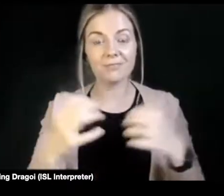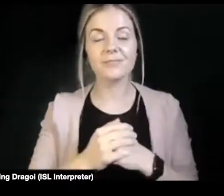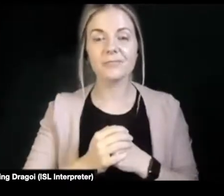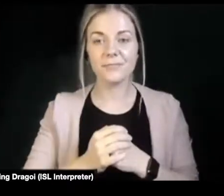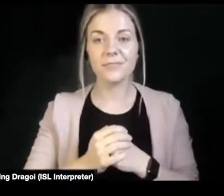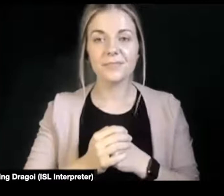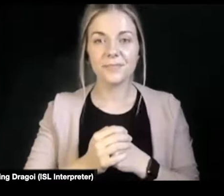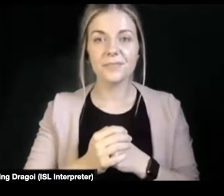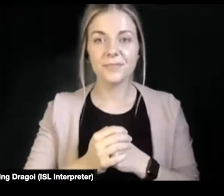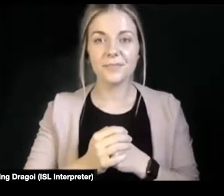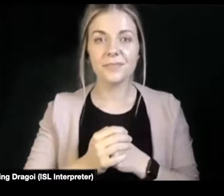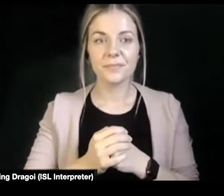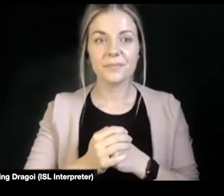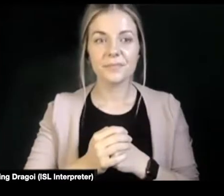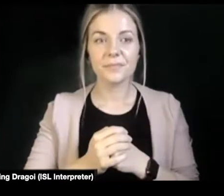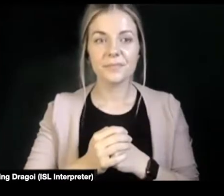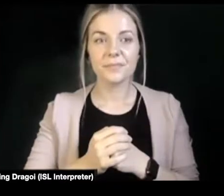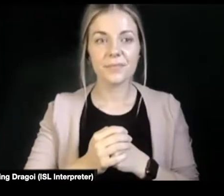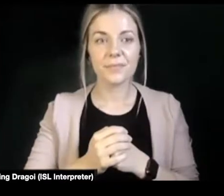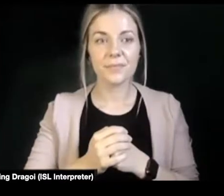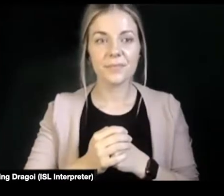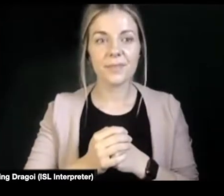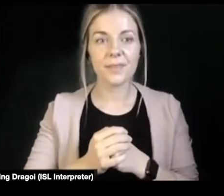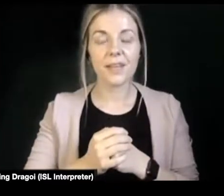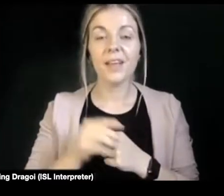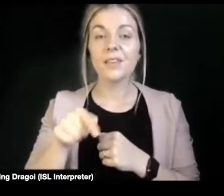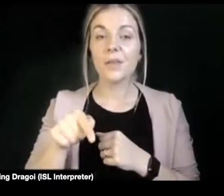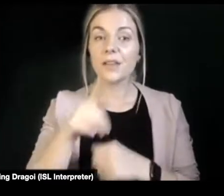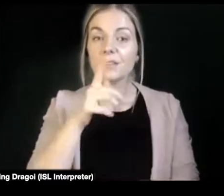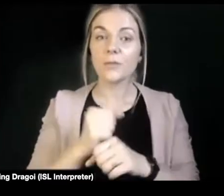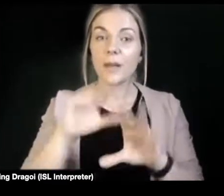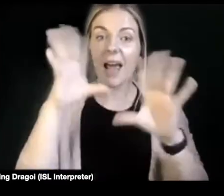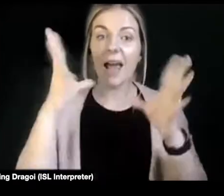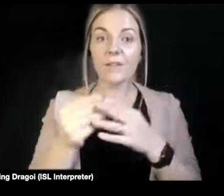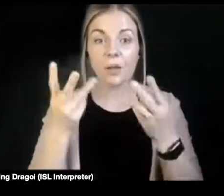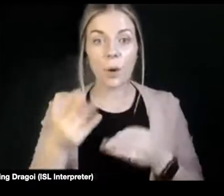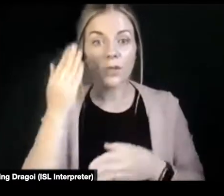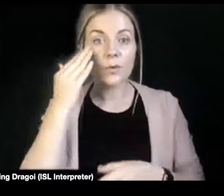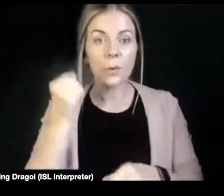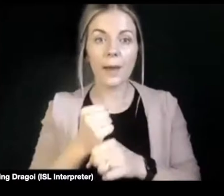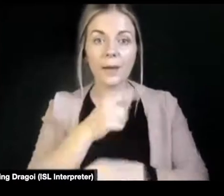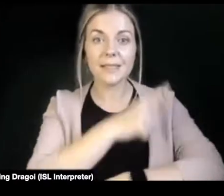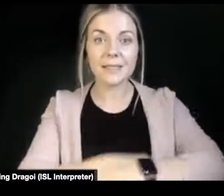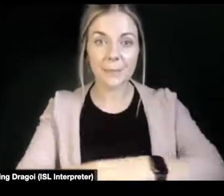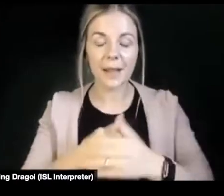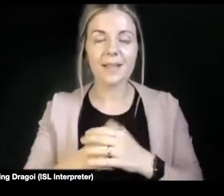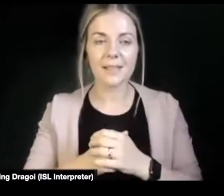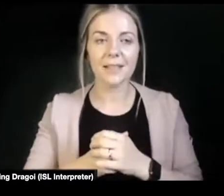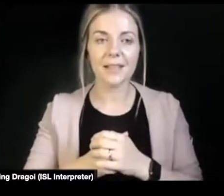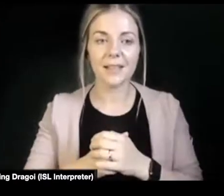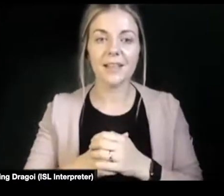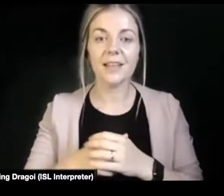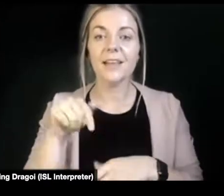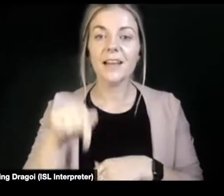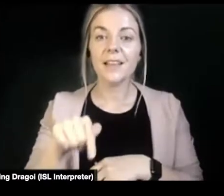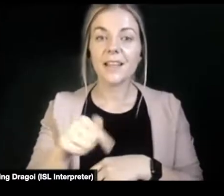actually entitled everything you want to know about disability. It's both fair to ask. And this is about sex, let's talk